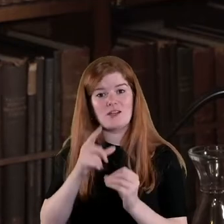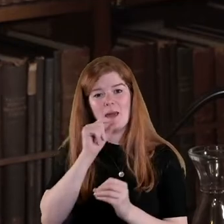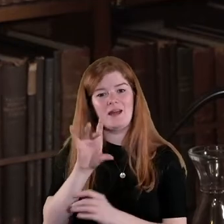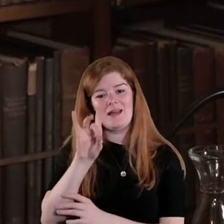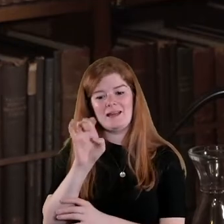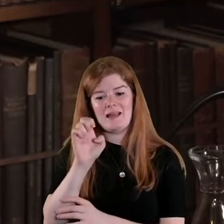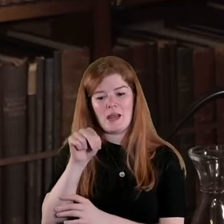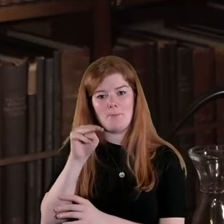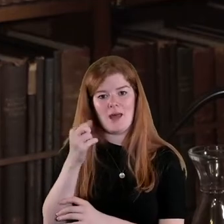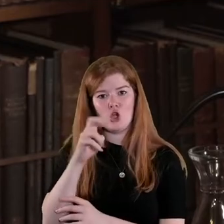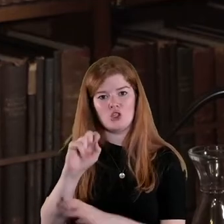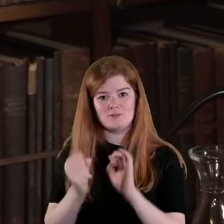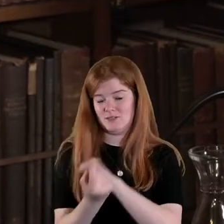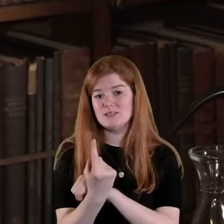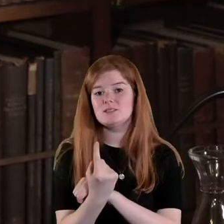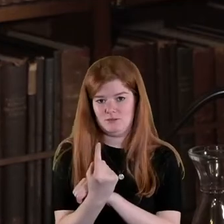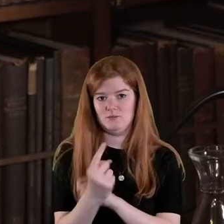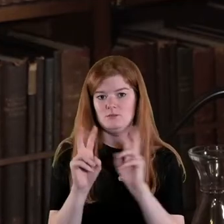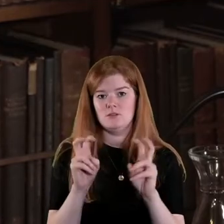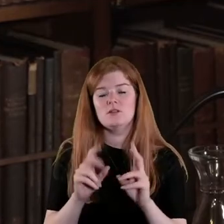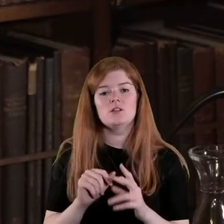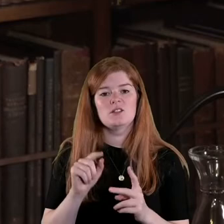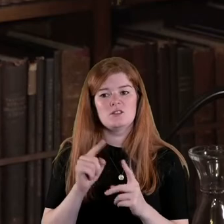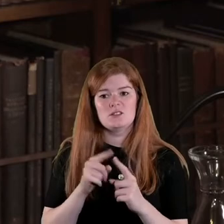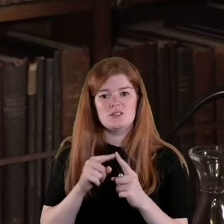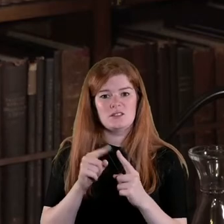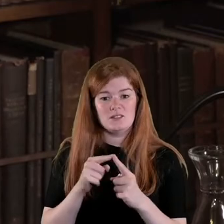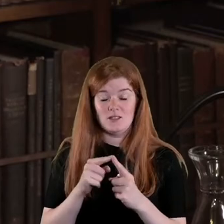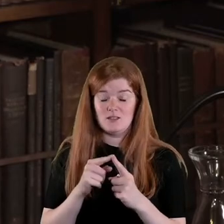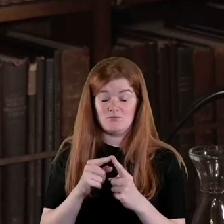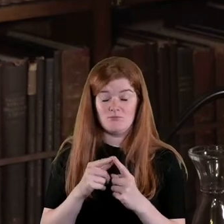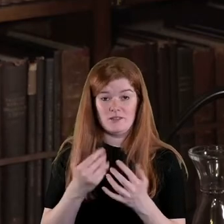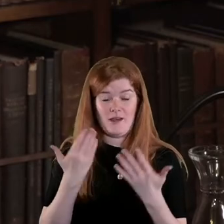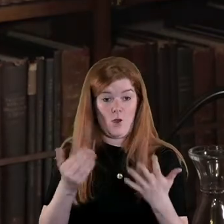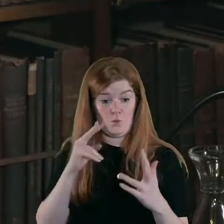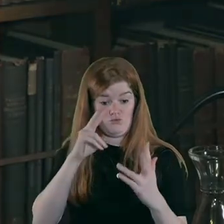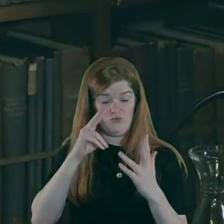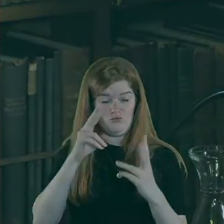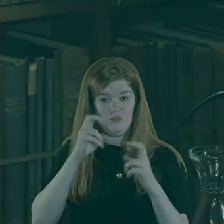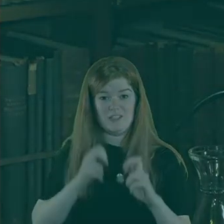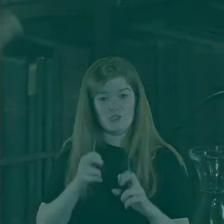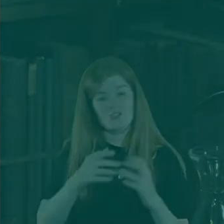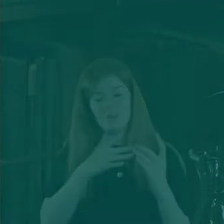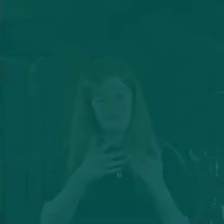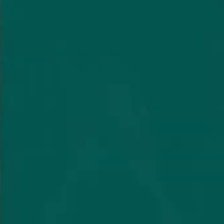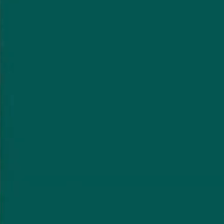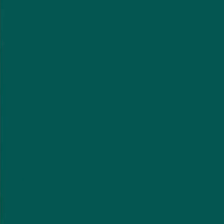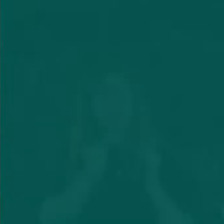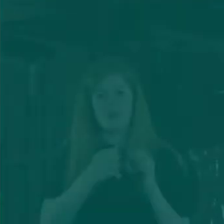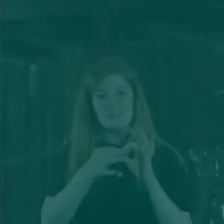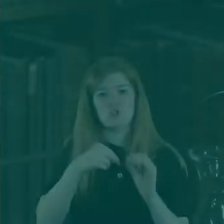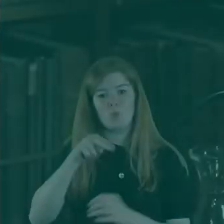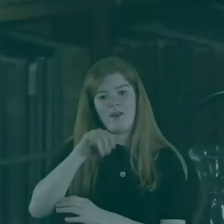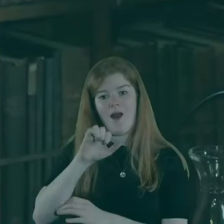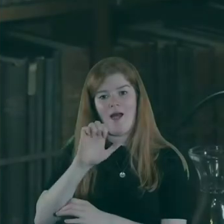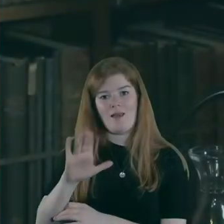Ken Mayer incident and it is widely reflected in the Niall Harrington papers and that is just one of the ones